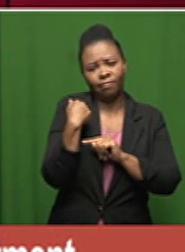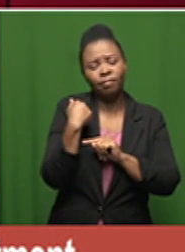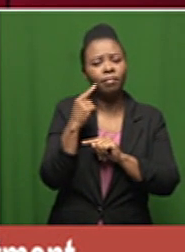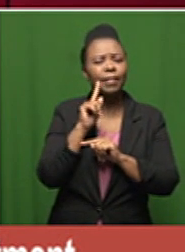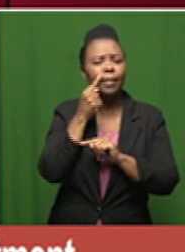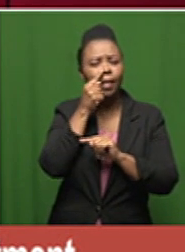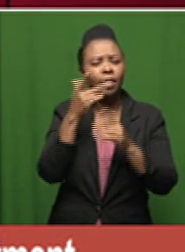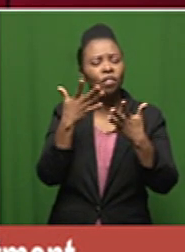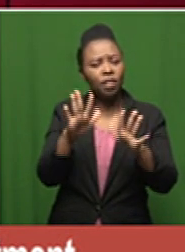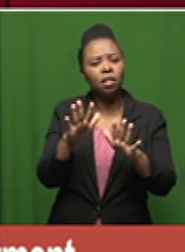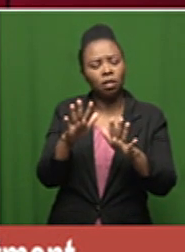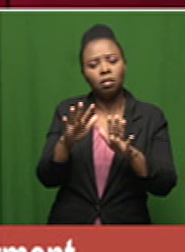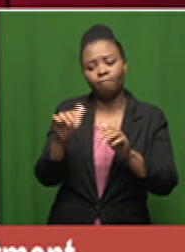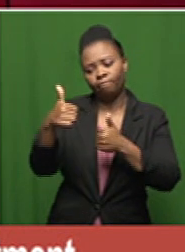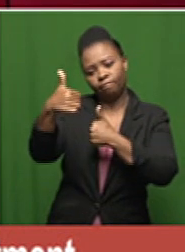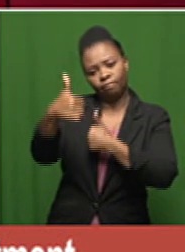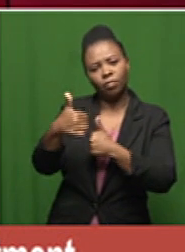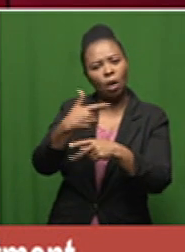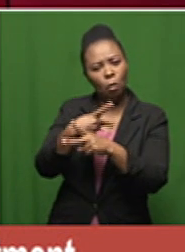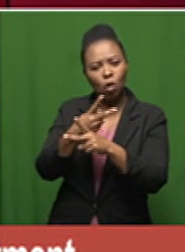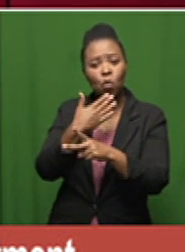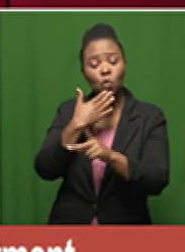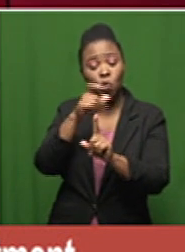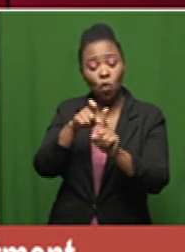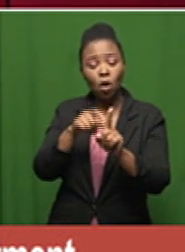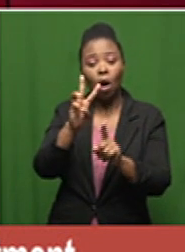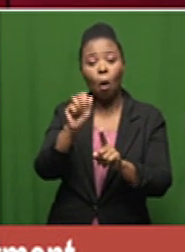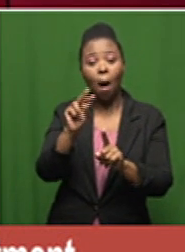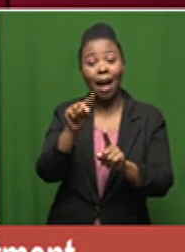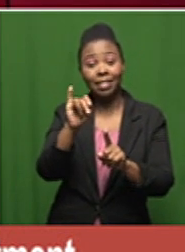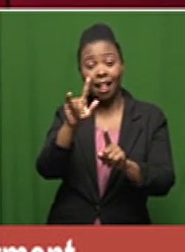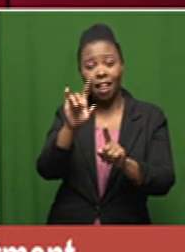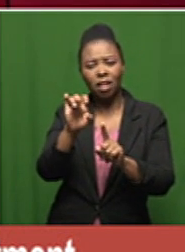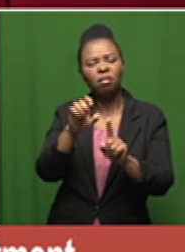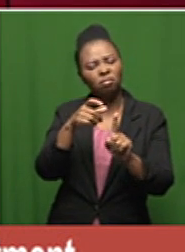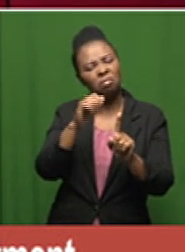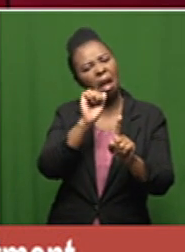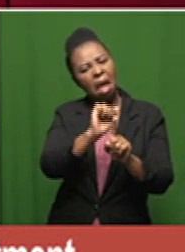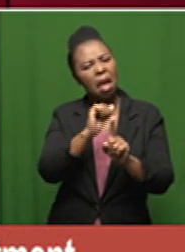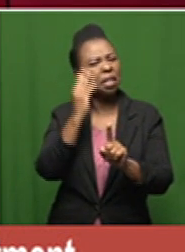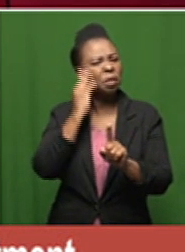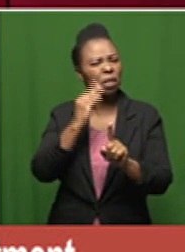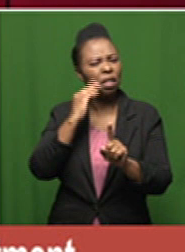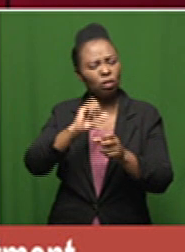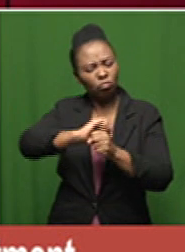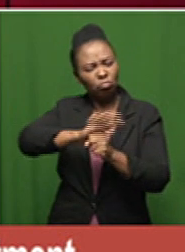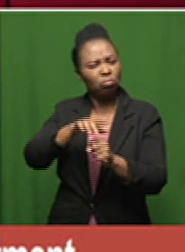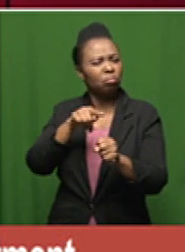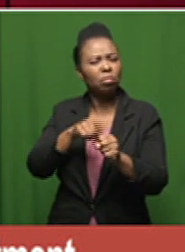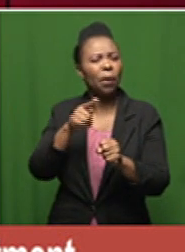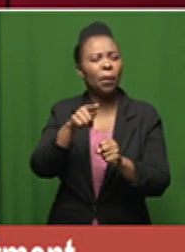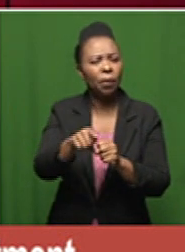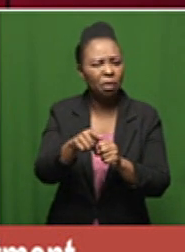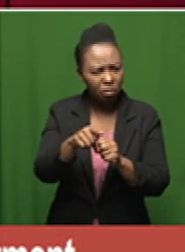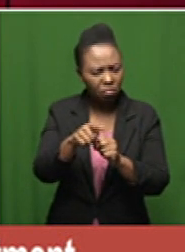19. she sat down with producer wandila mofukeng to talk about her experience with covid 19 and advocating